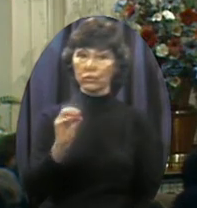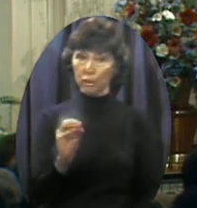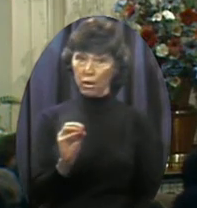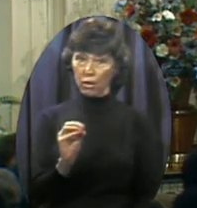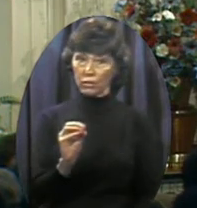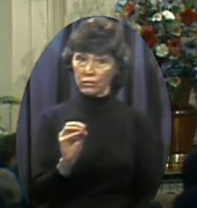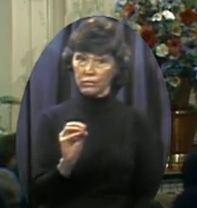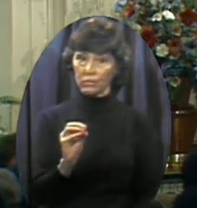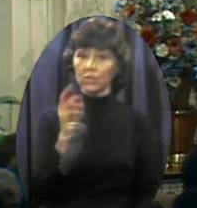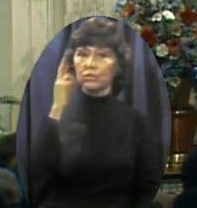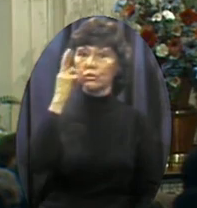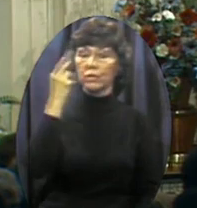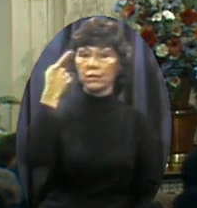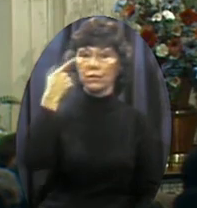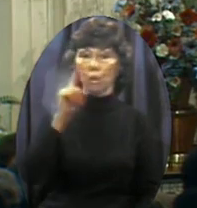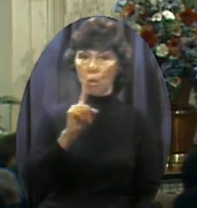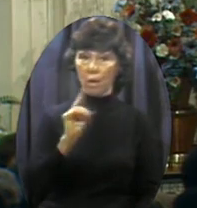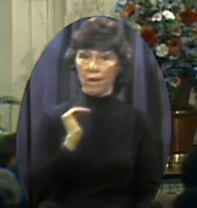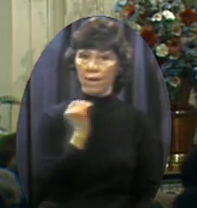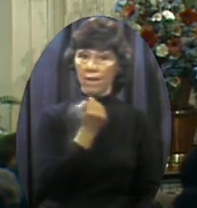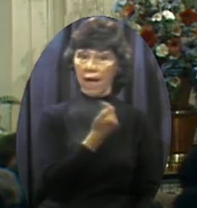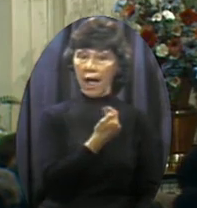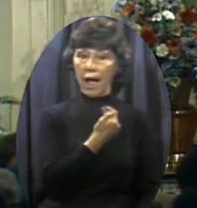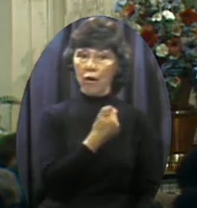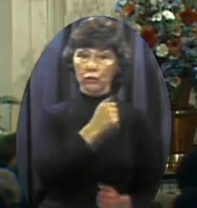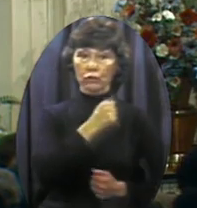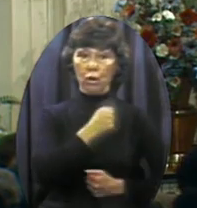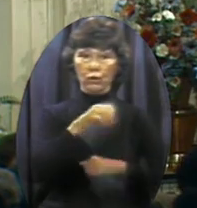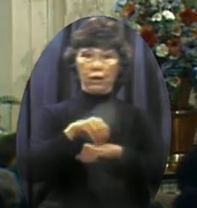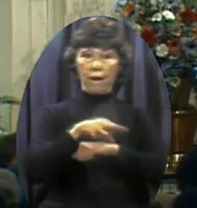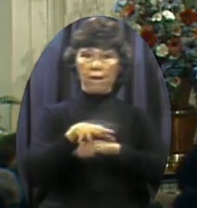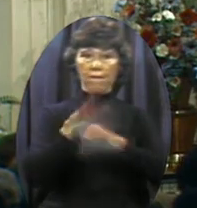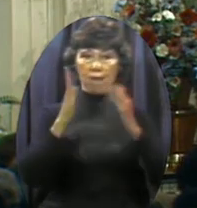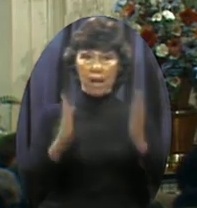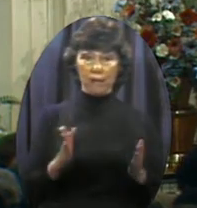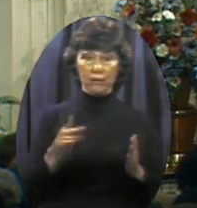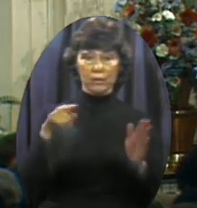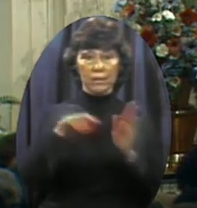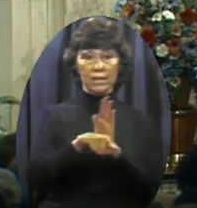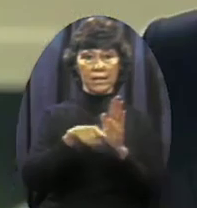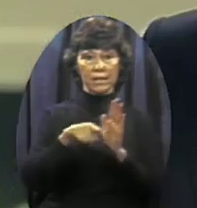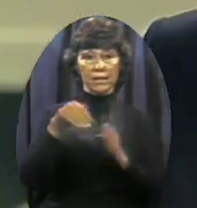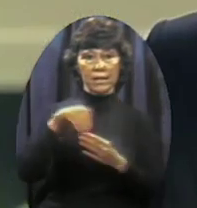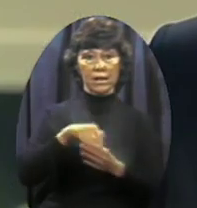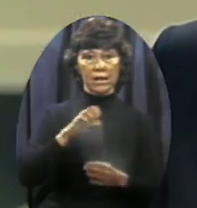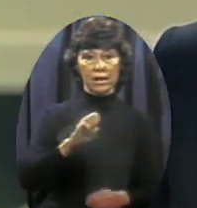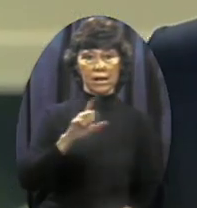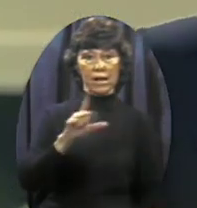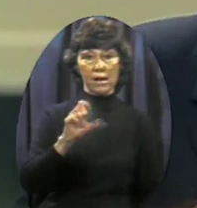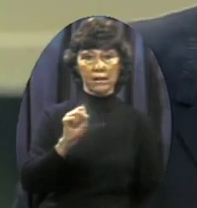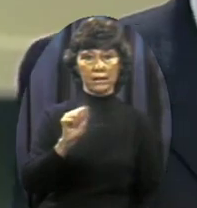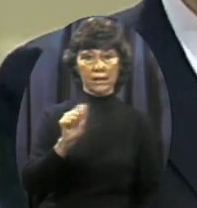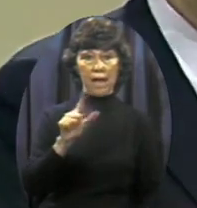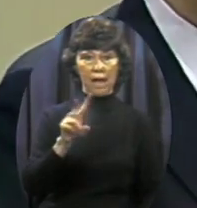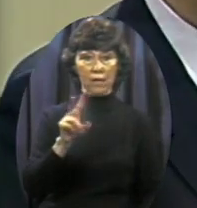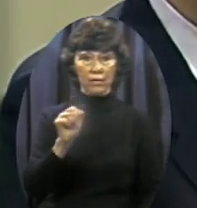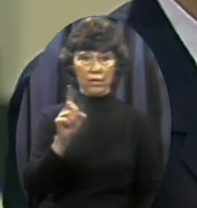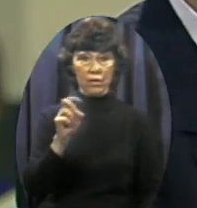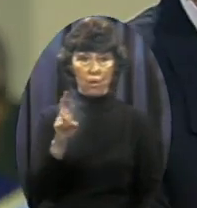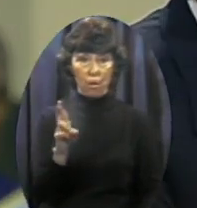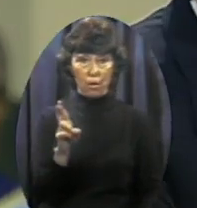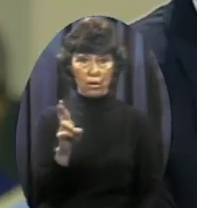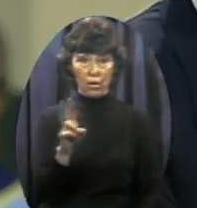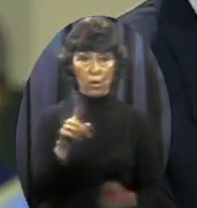murdered Assassinated Several days ago Sitting in his automobile in El Salvador And when I heard the news My